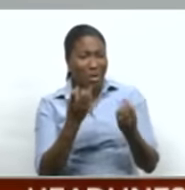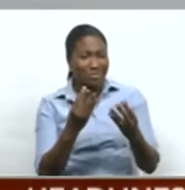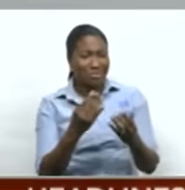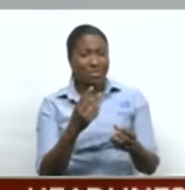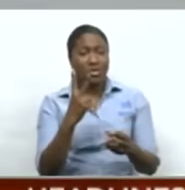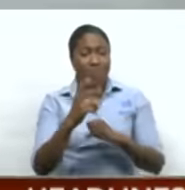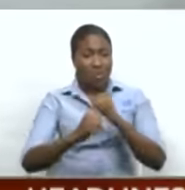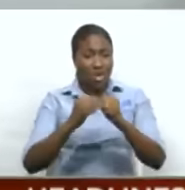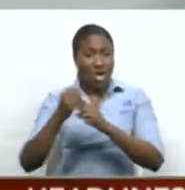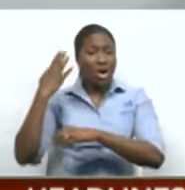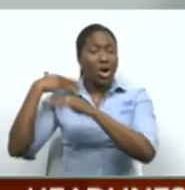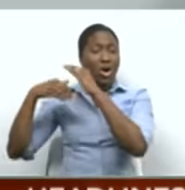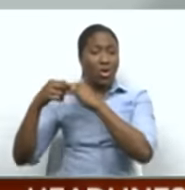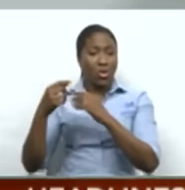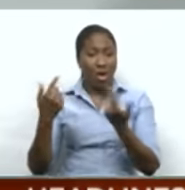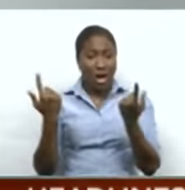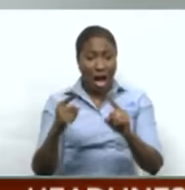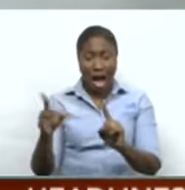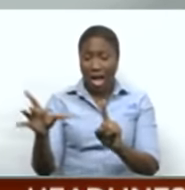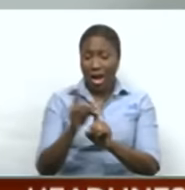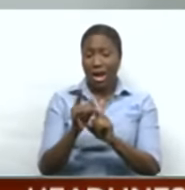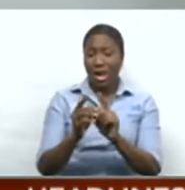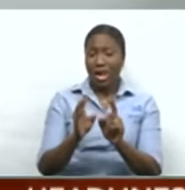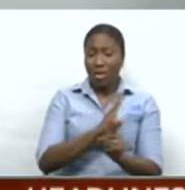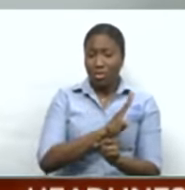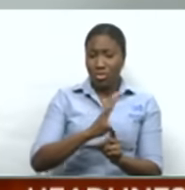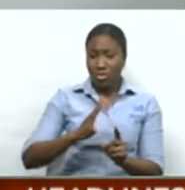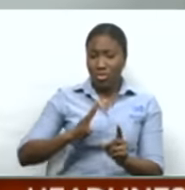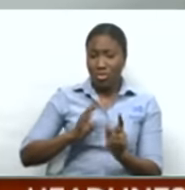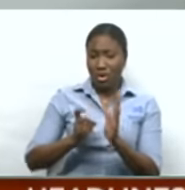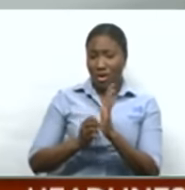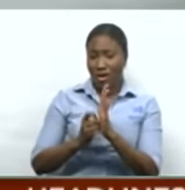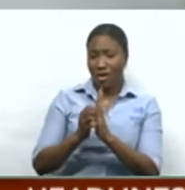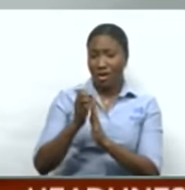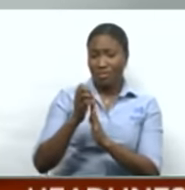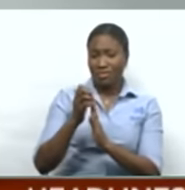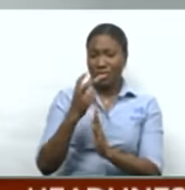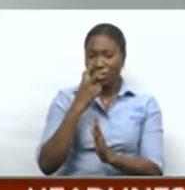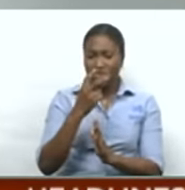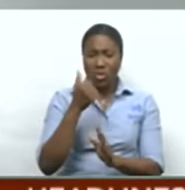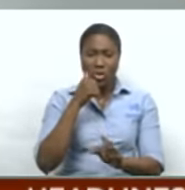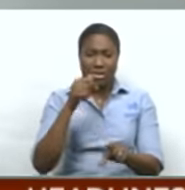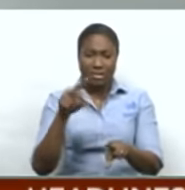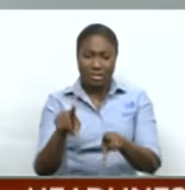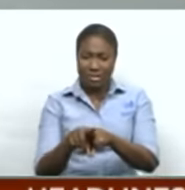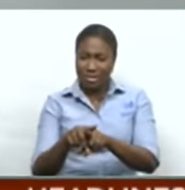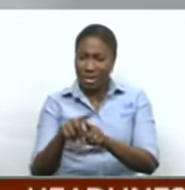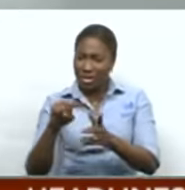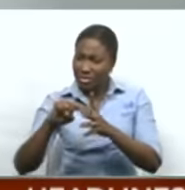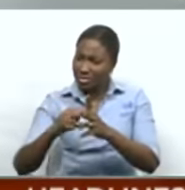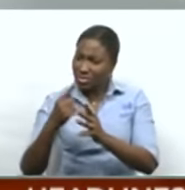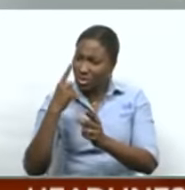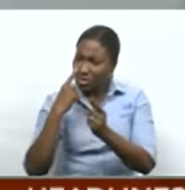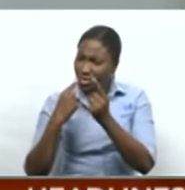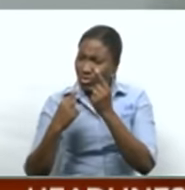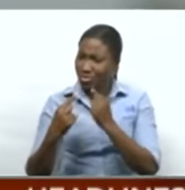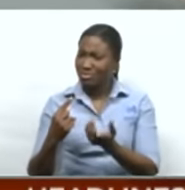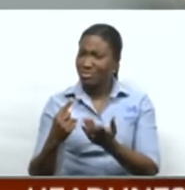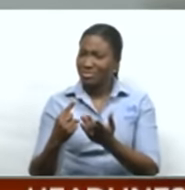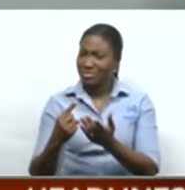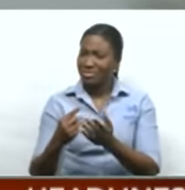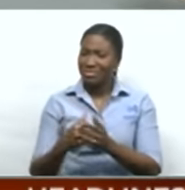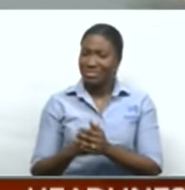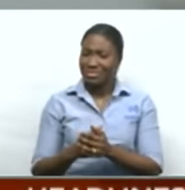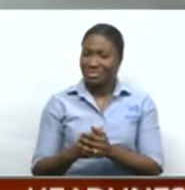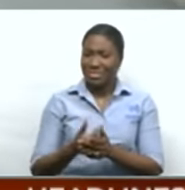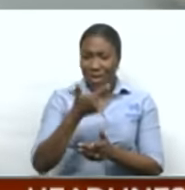uncharted waters. And I remember seeing my sister at the foot of my bed and started to cry. Because it was like, okay, we did it, you